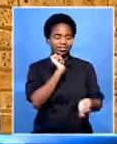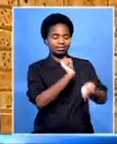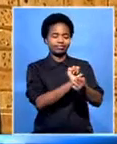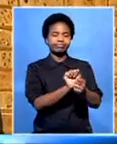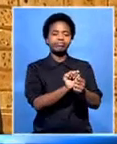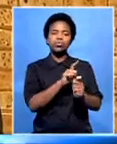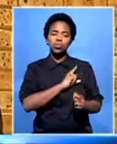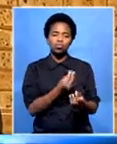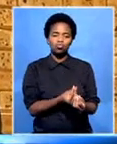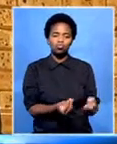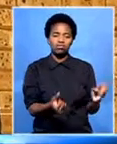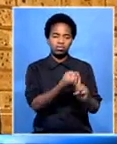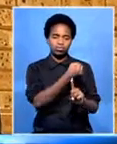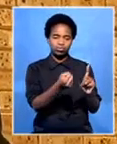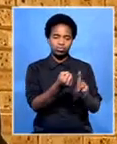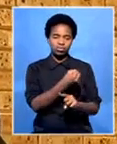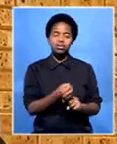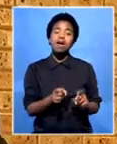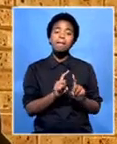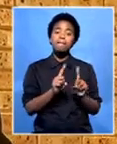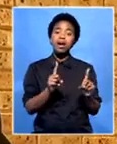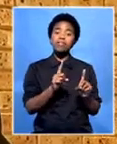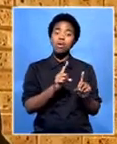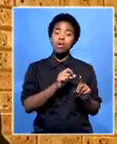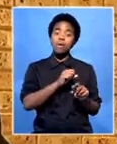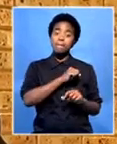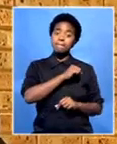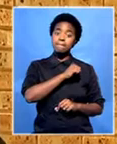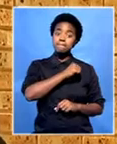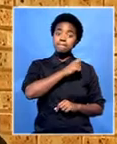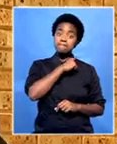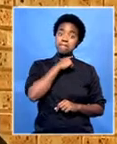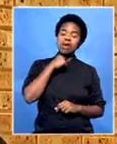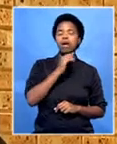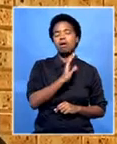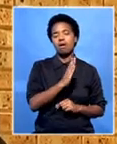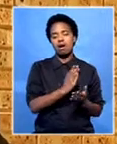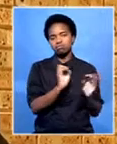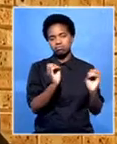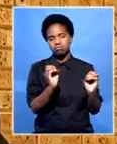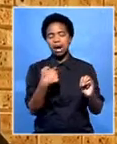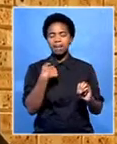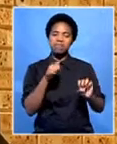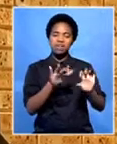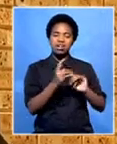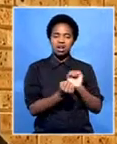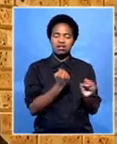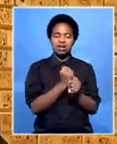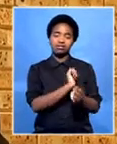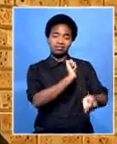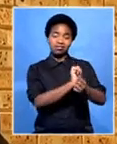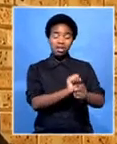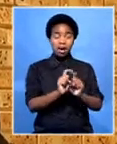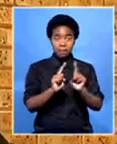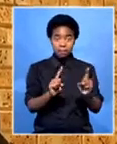child abuse. He was acquitted on attempted murder charges. In handing down sentence, Judge Coetzee said he hoped it will send a message to the